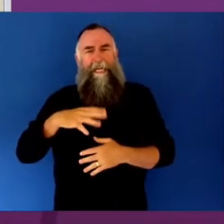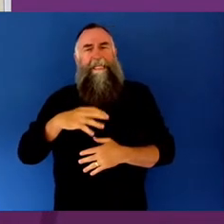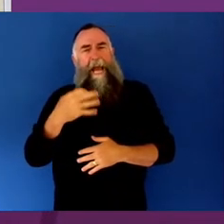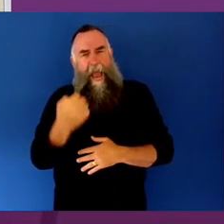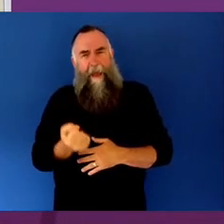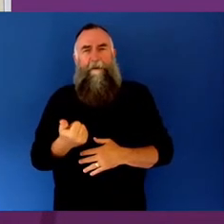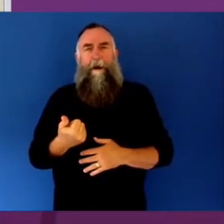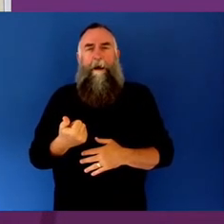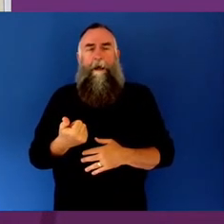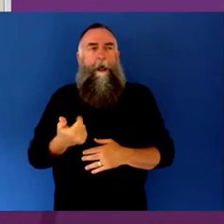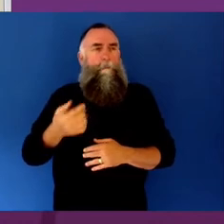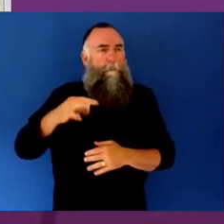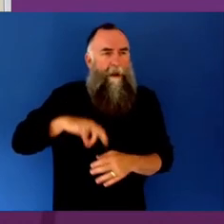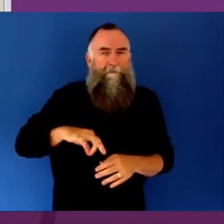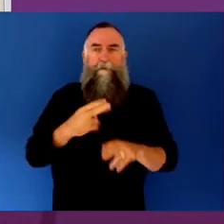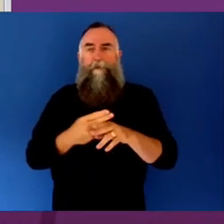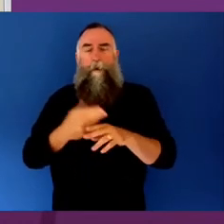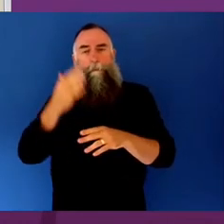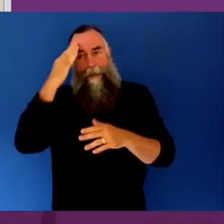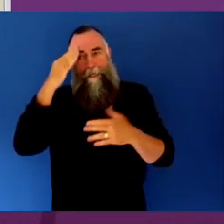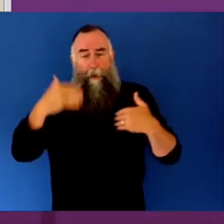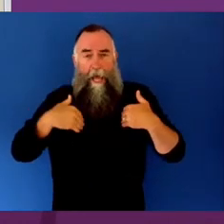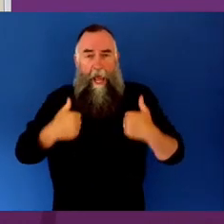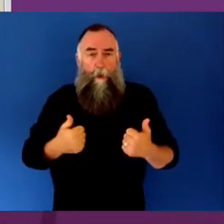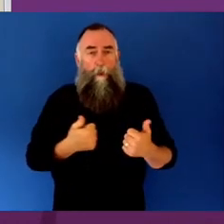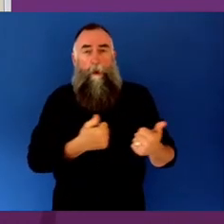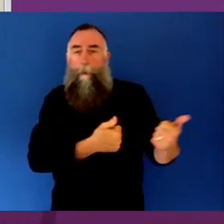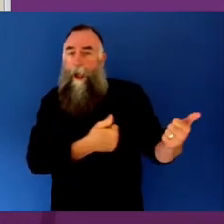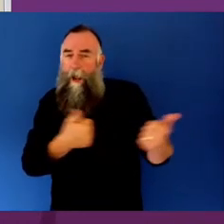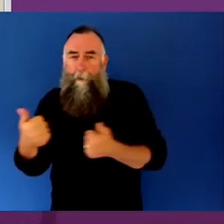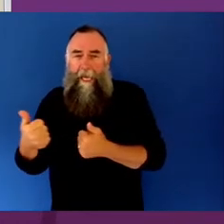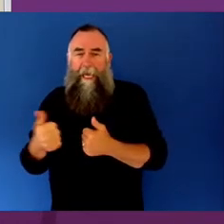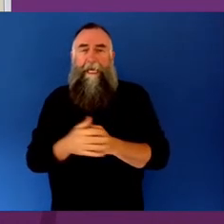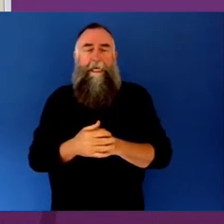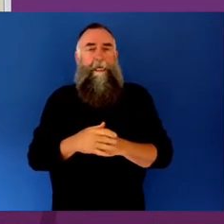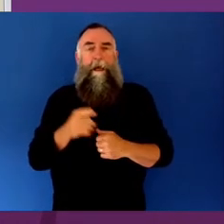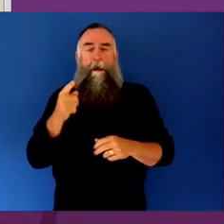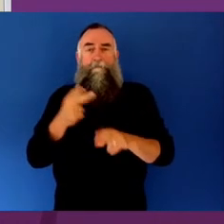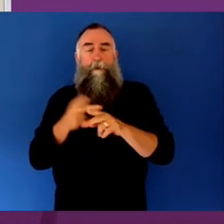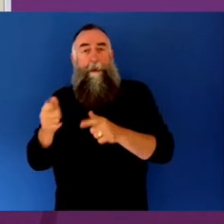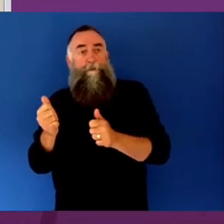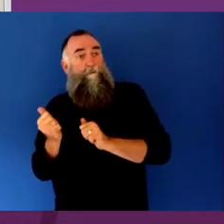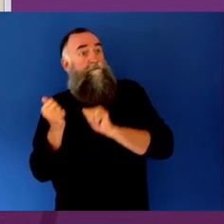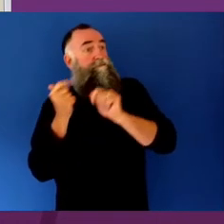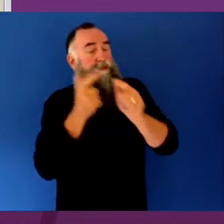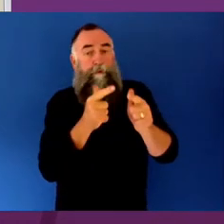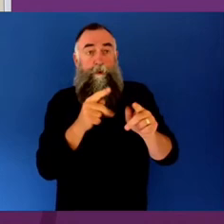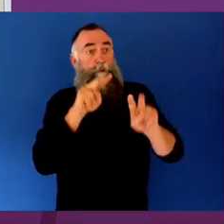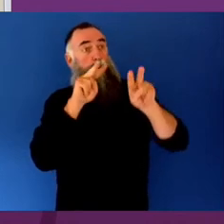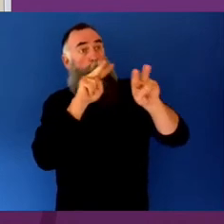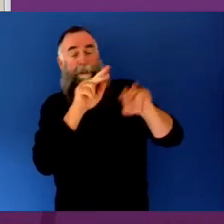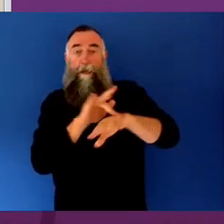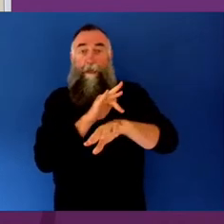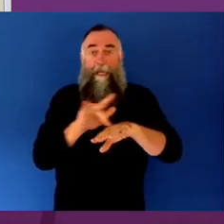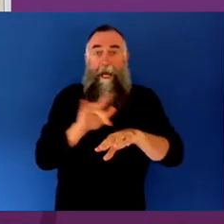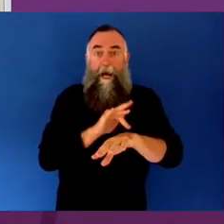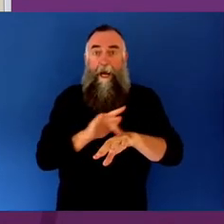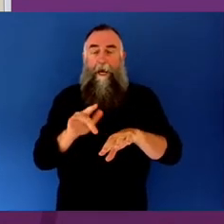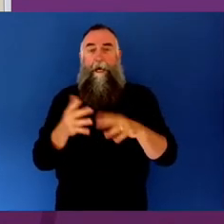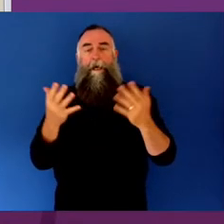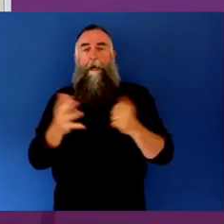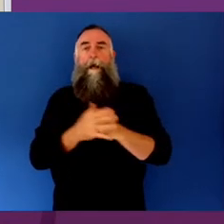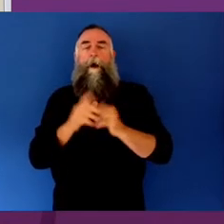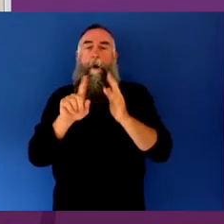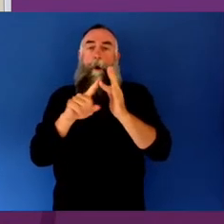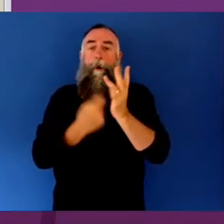audience member's mental health and wellbeing from them going to see a show or from, you know, you're unlikely